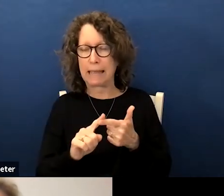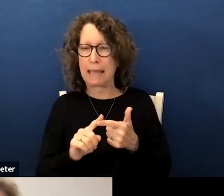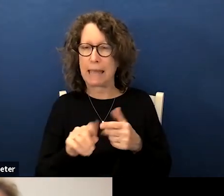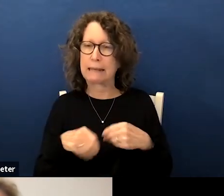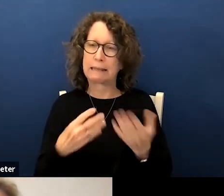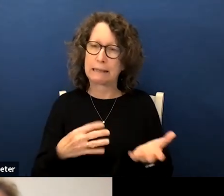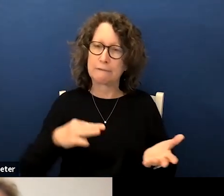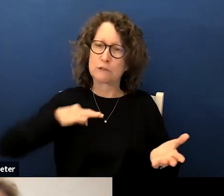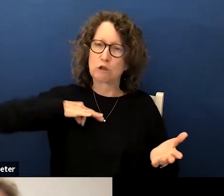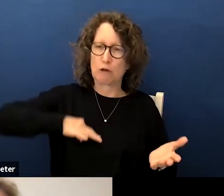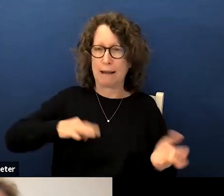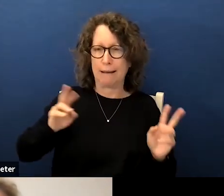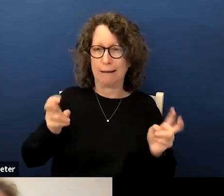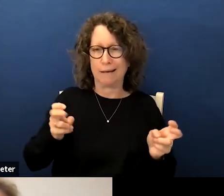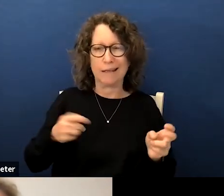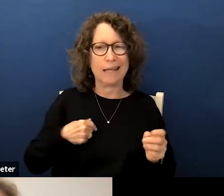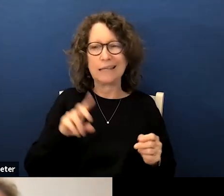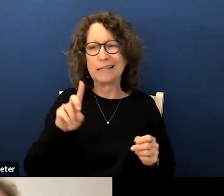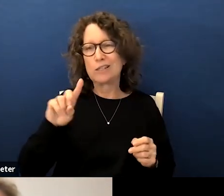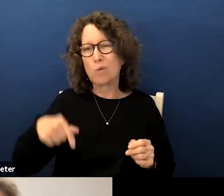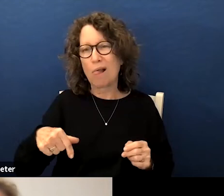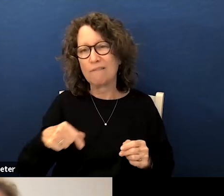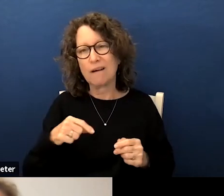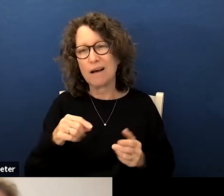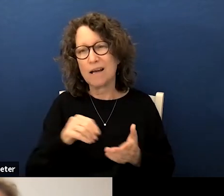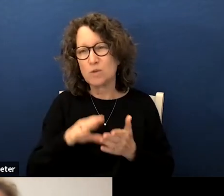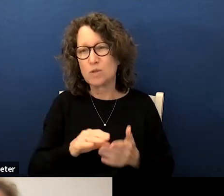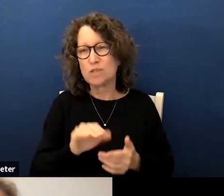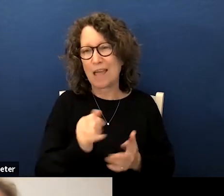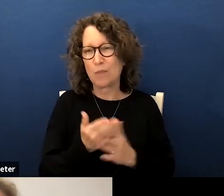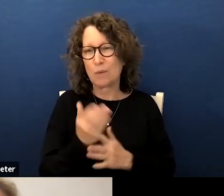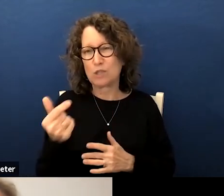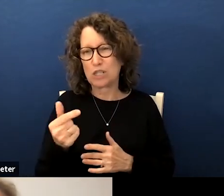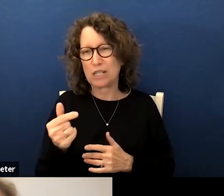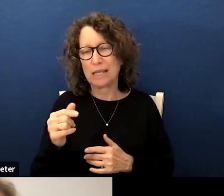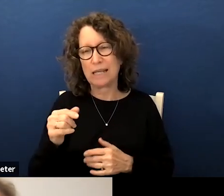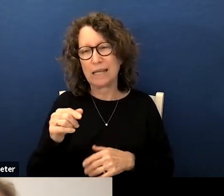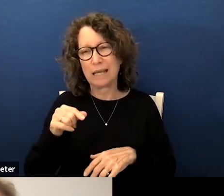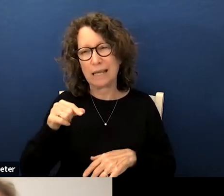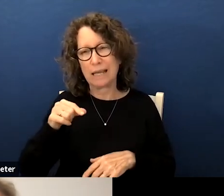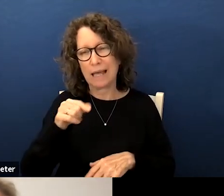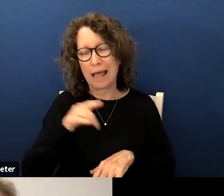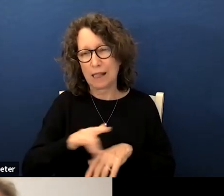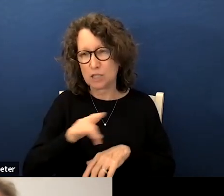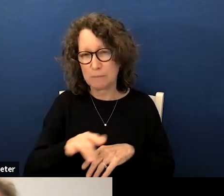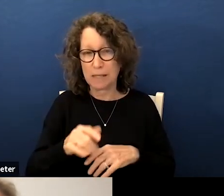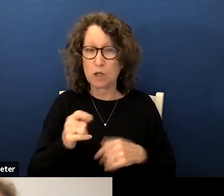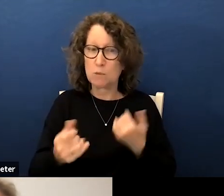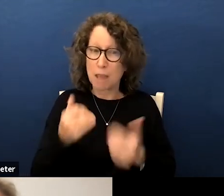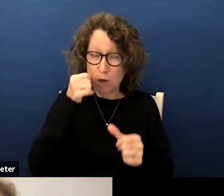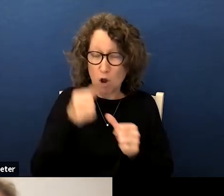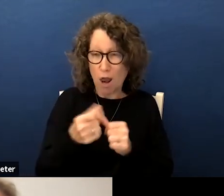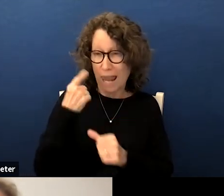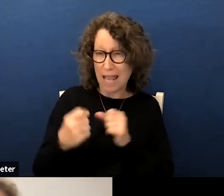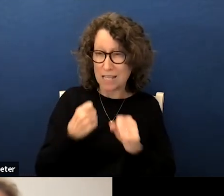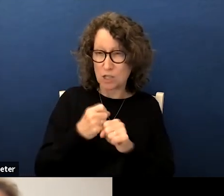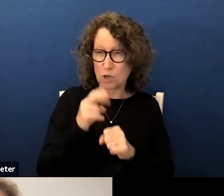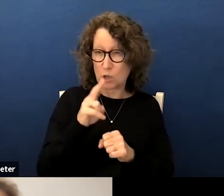it confers credit for a course it disqualifies a student from a through g eligibility you may recall that last year the